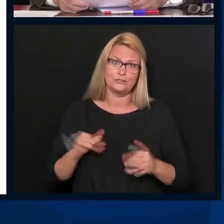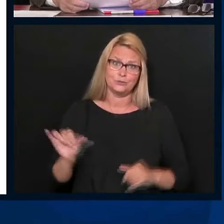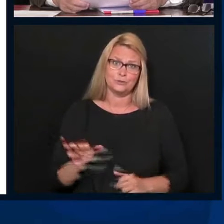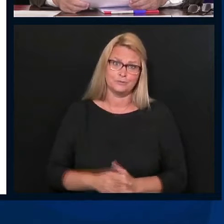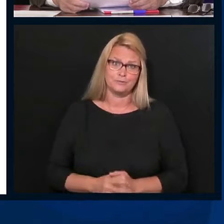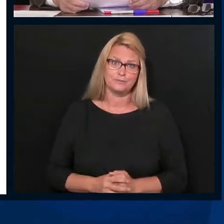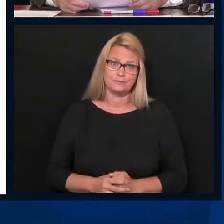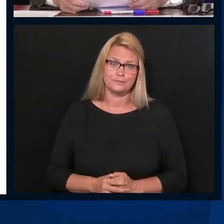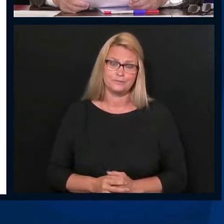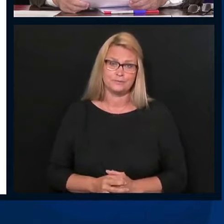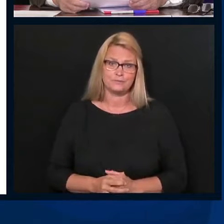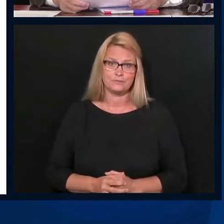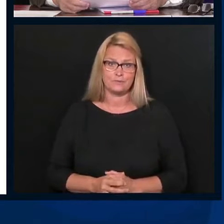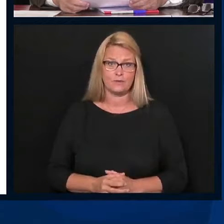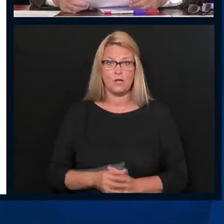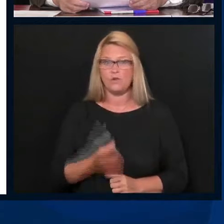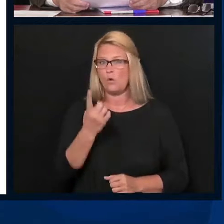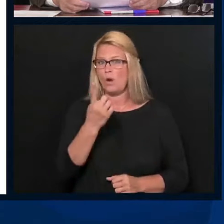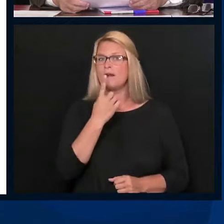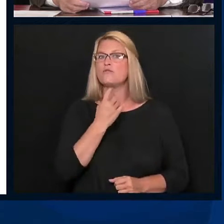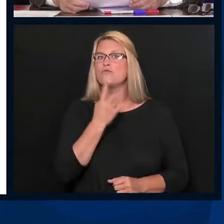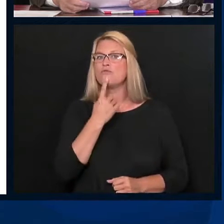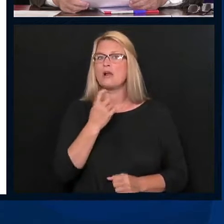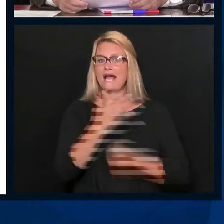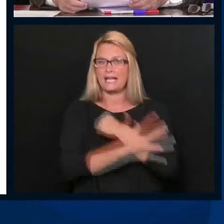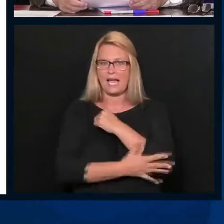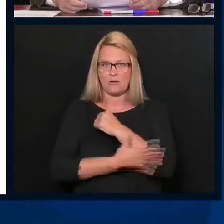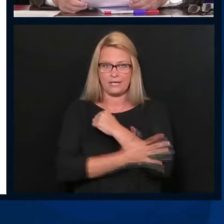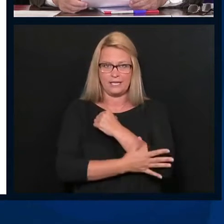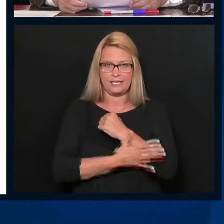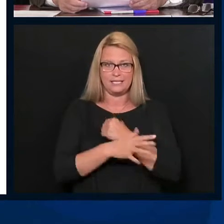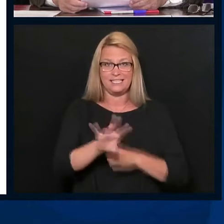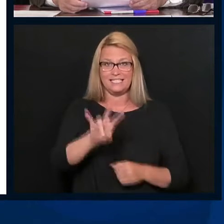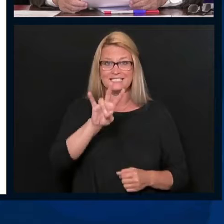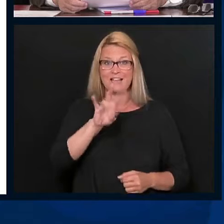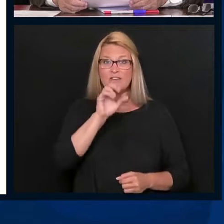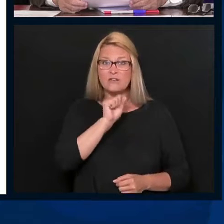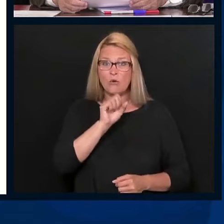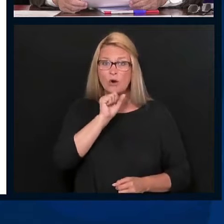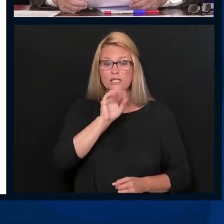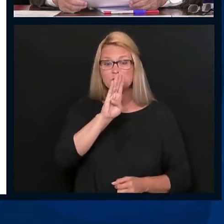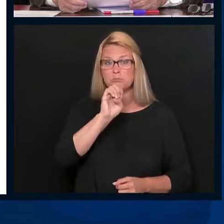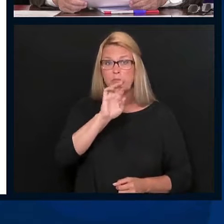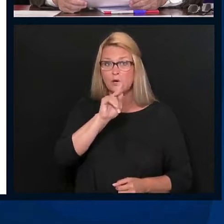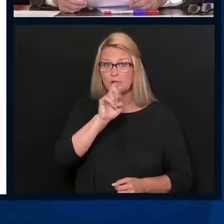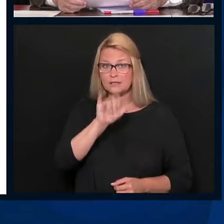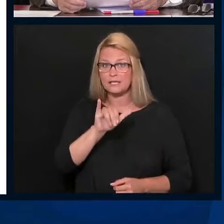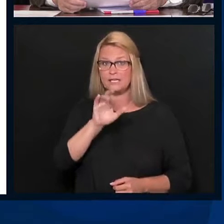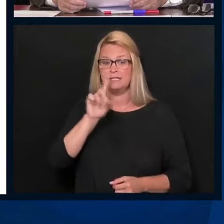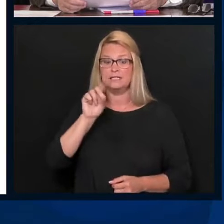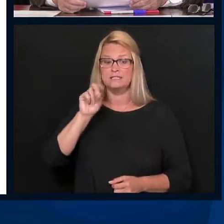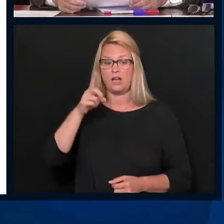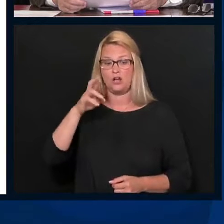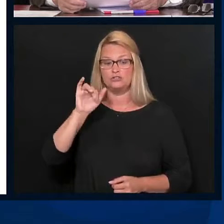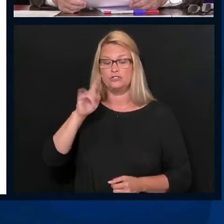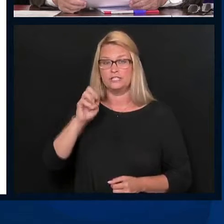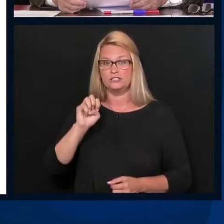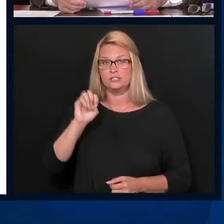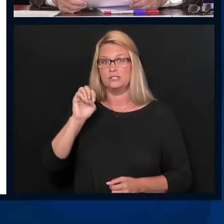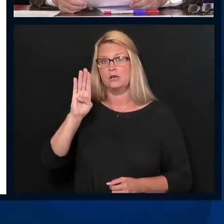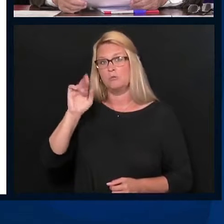Now, we have one red county. We have seven orange counties, Berkeley, Doddridge, Braxton, Wayne,